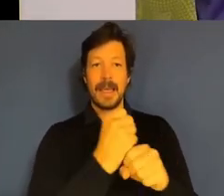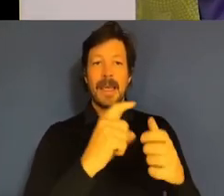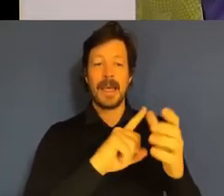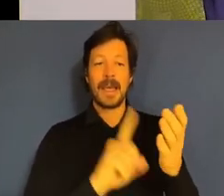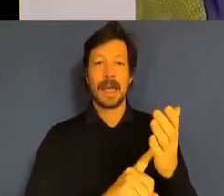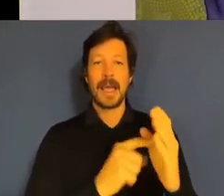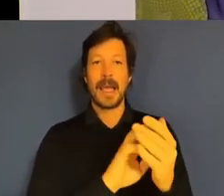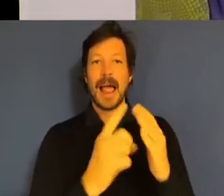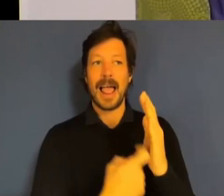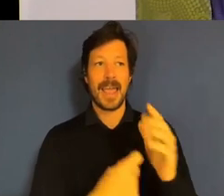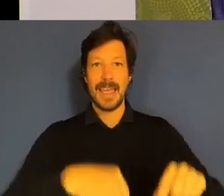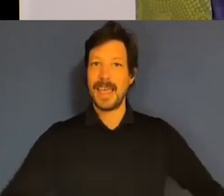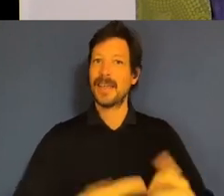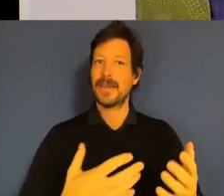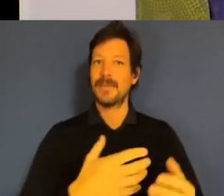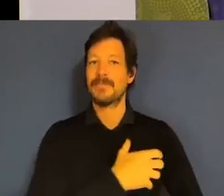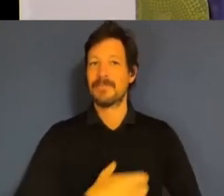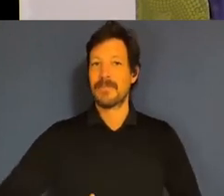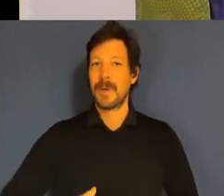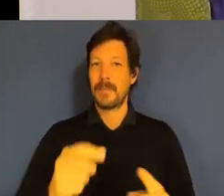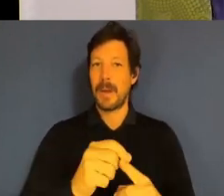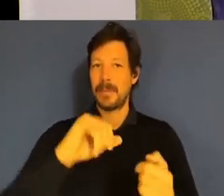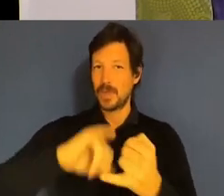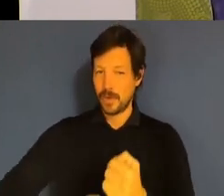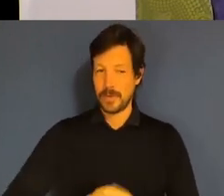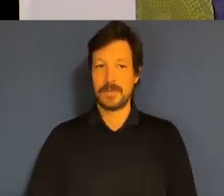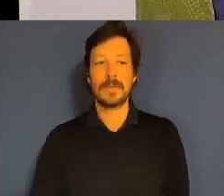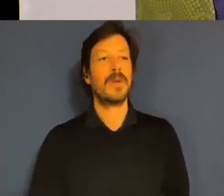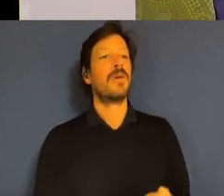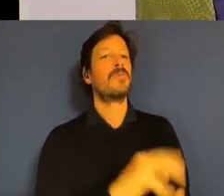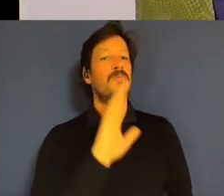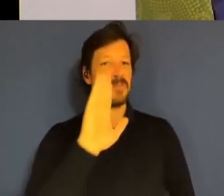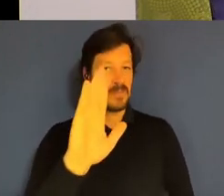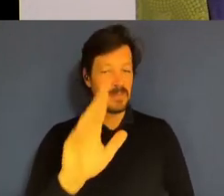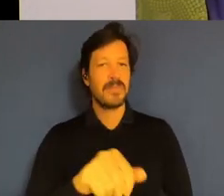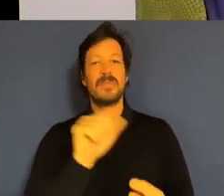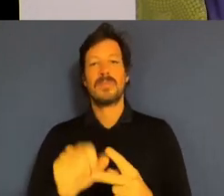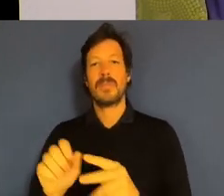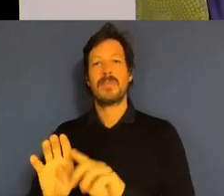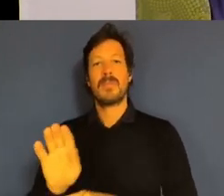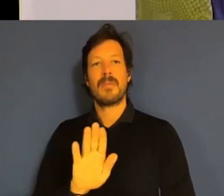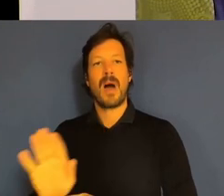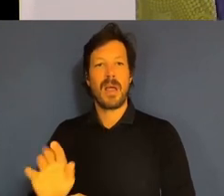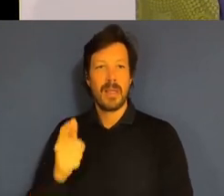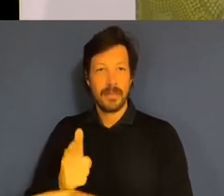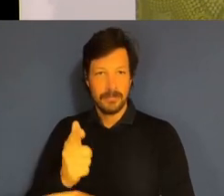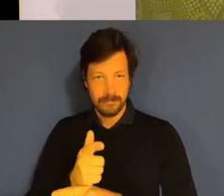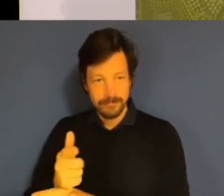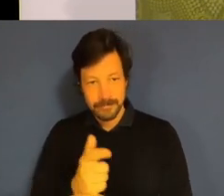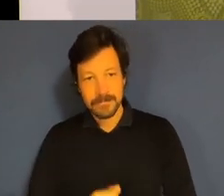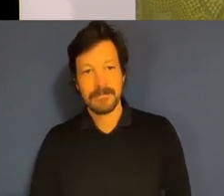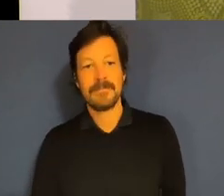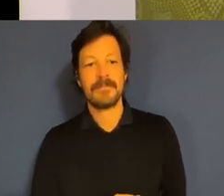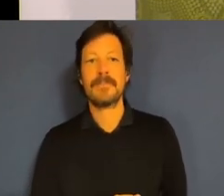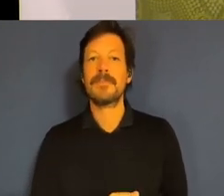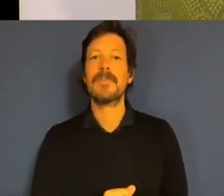Service. And after she's spoken with us, we will follow that with a panel discussion, which, of course, will include any